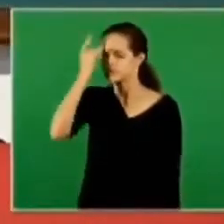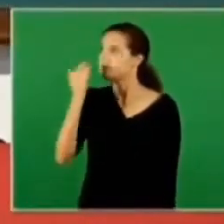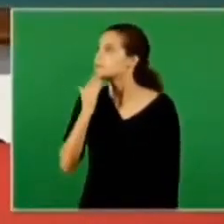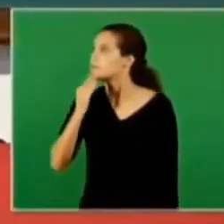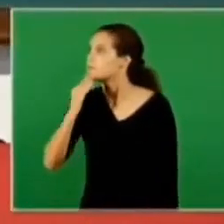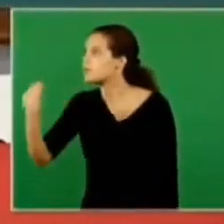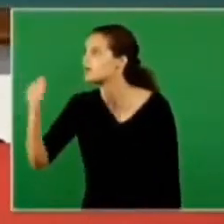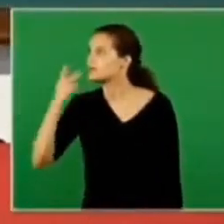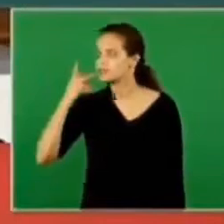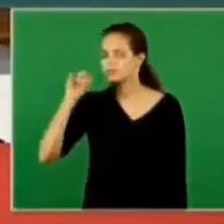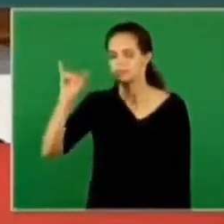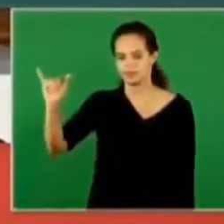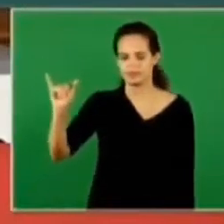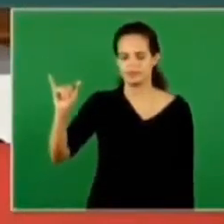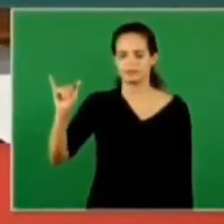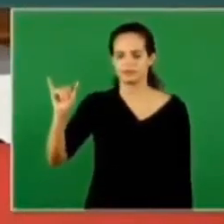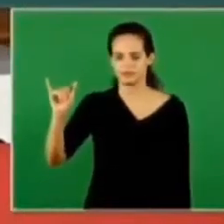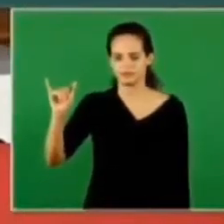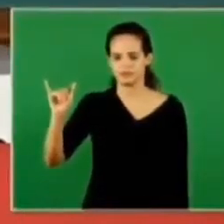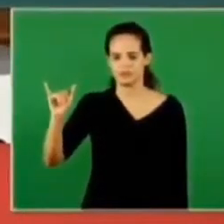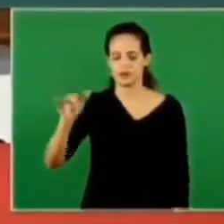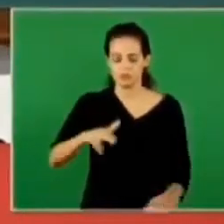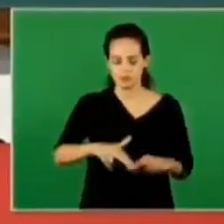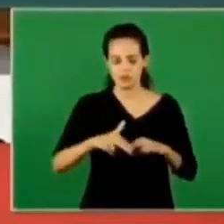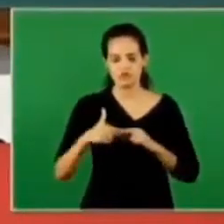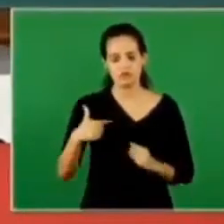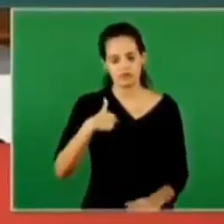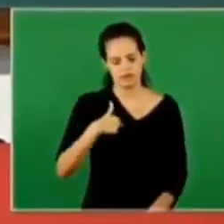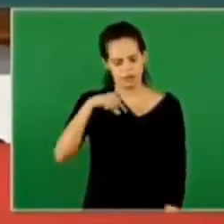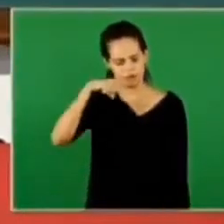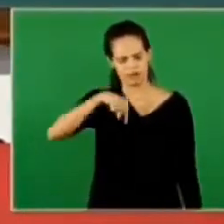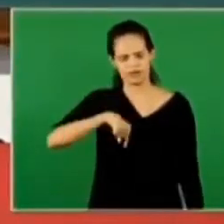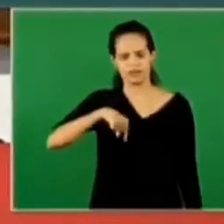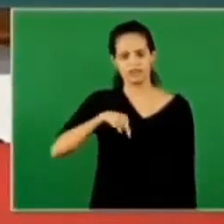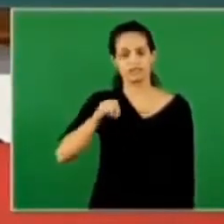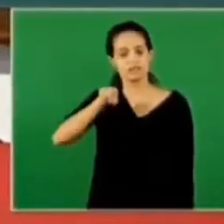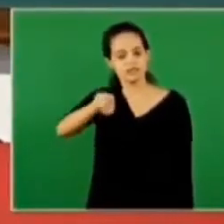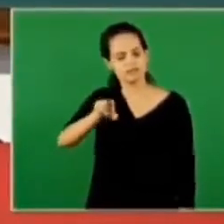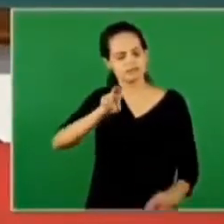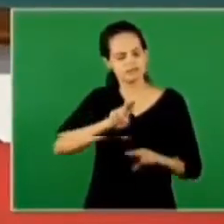and that's why i'm here and that's why you are there